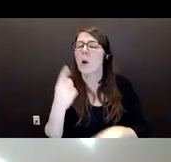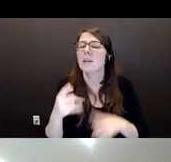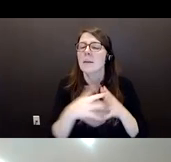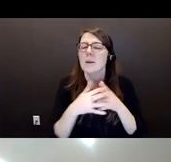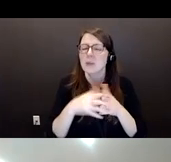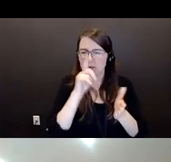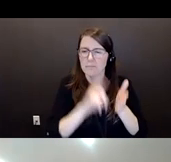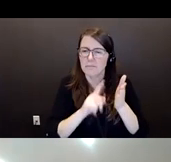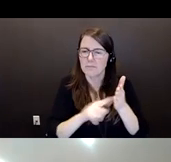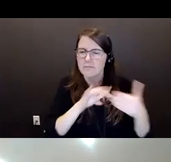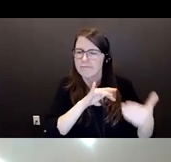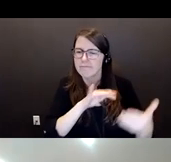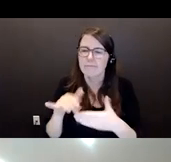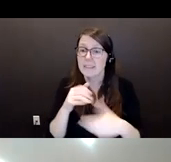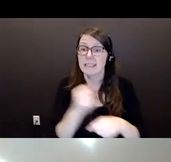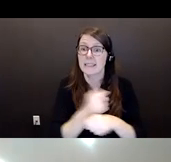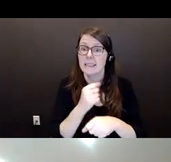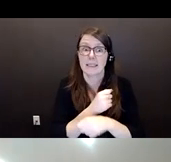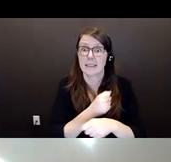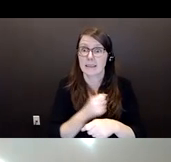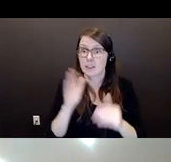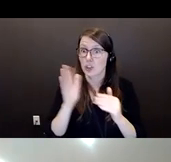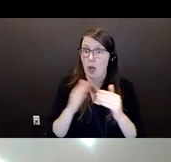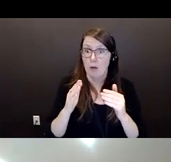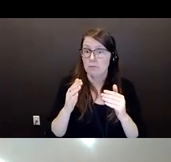there. And I really believe it. I've had three,